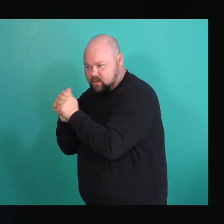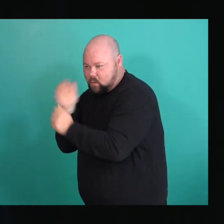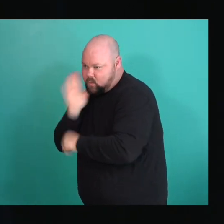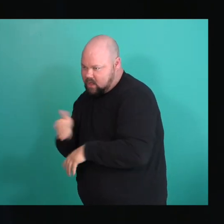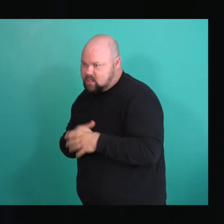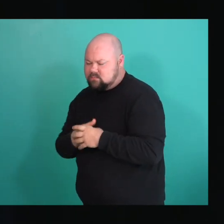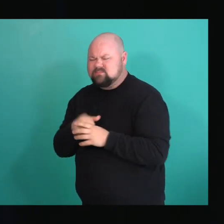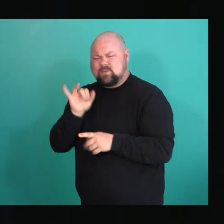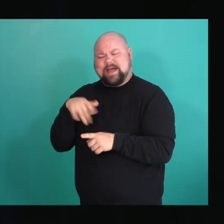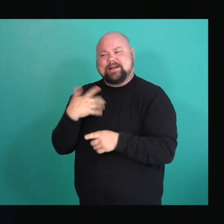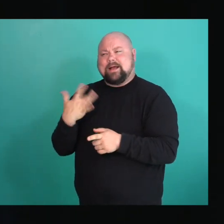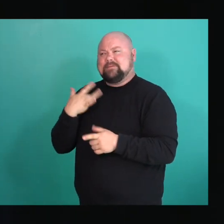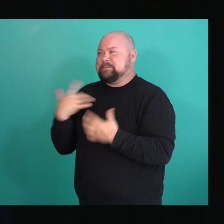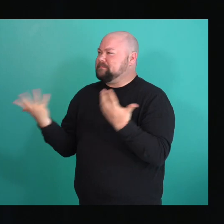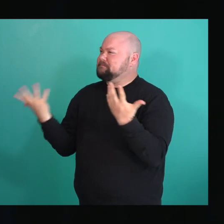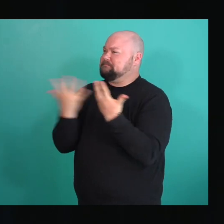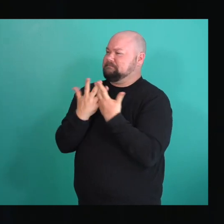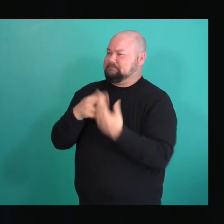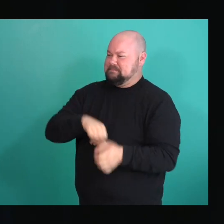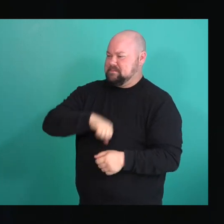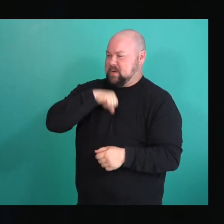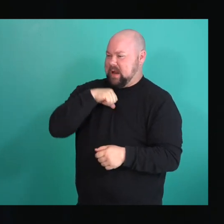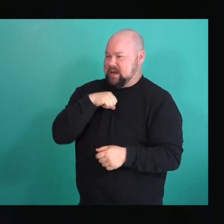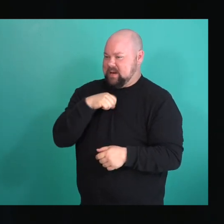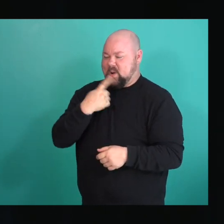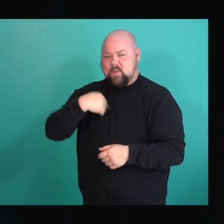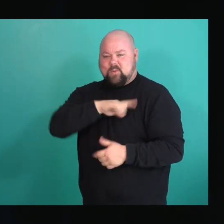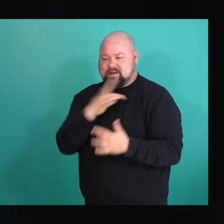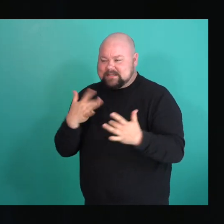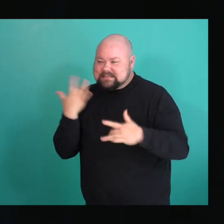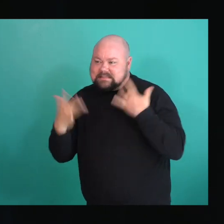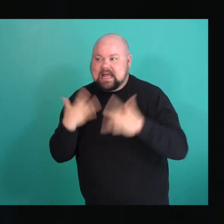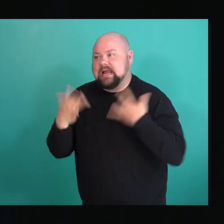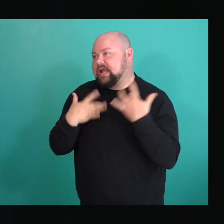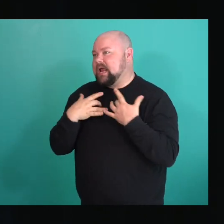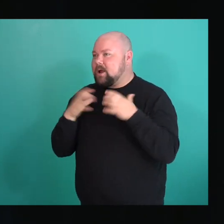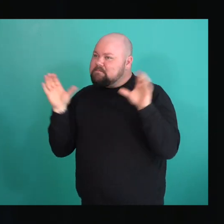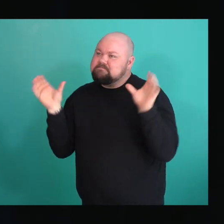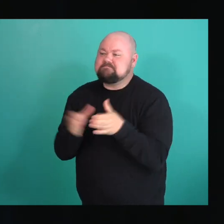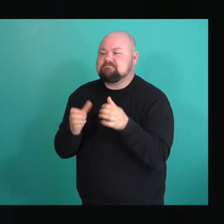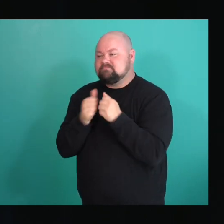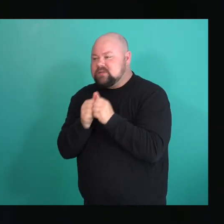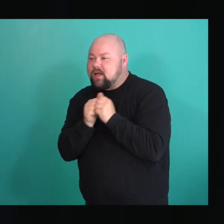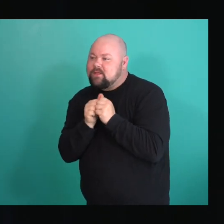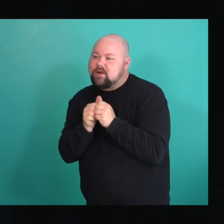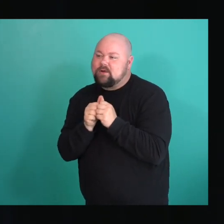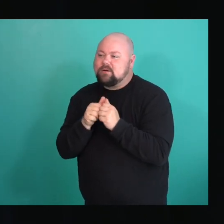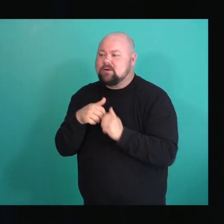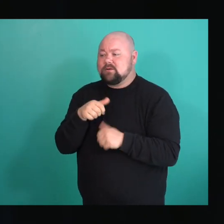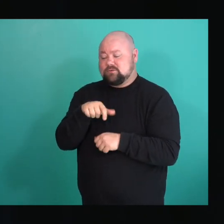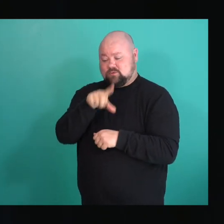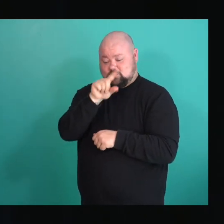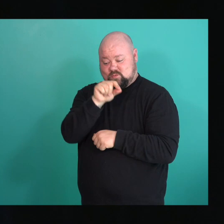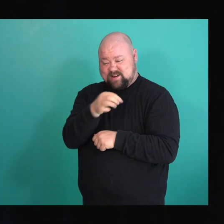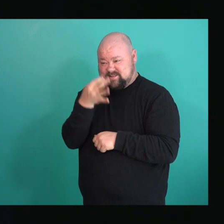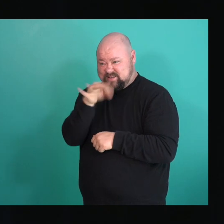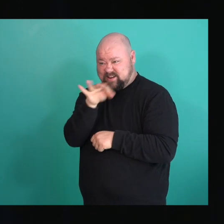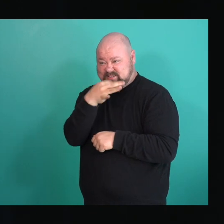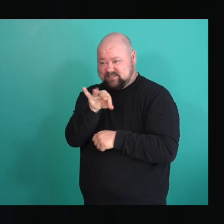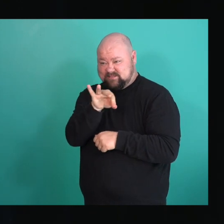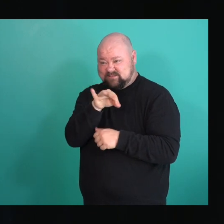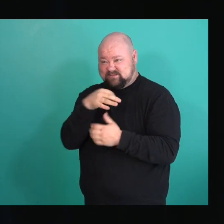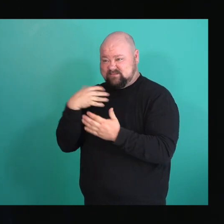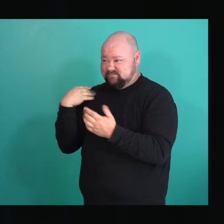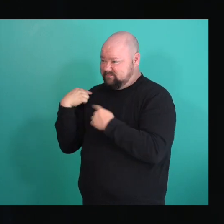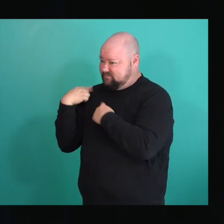pride. And I've heard nothing but excitement because we haven't celebrated since 2019. I actually asked, because